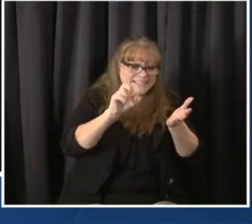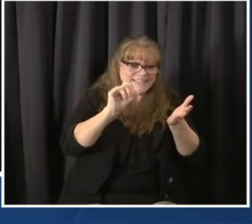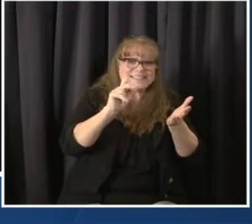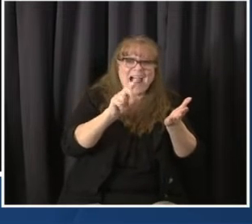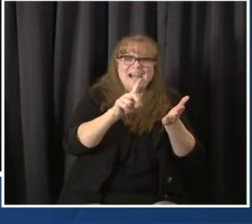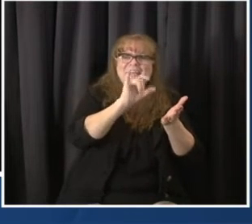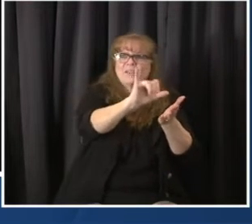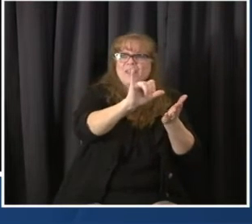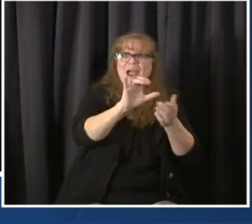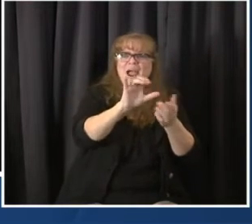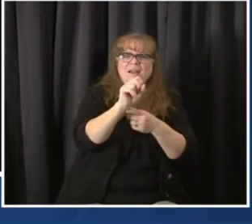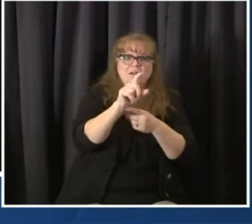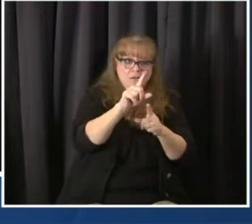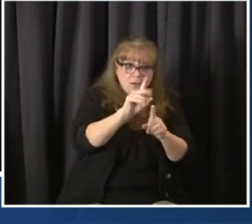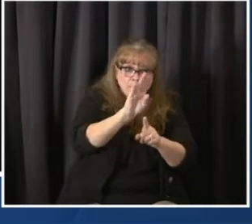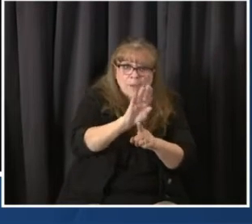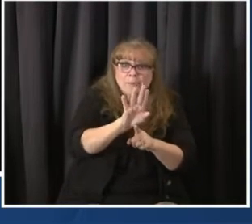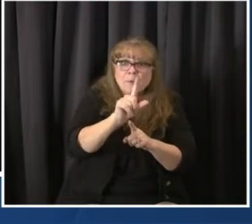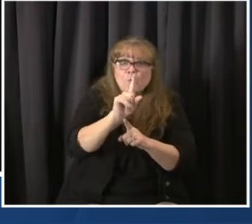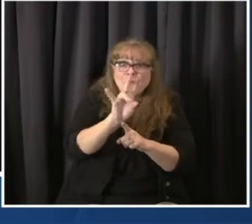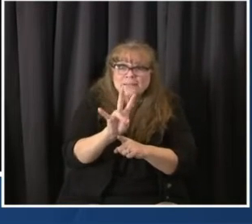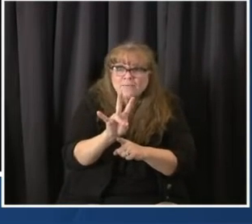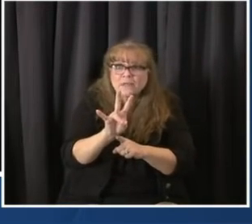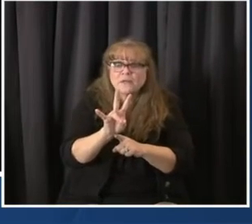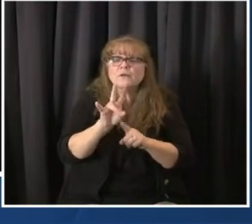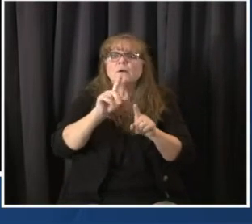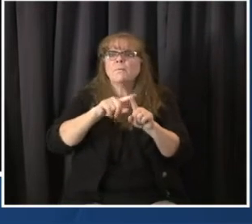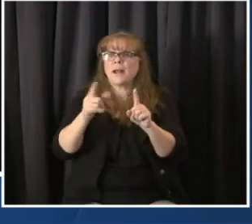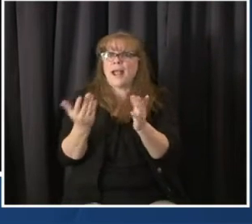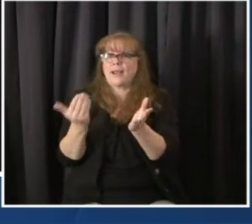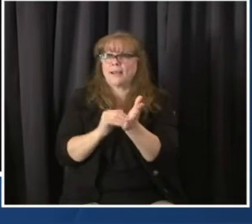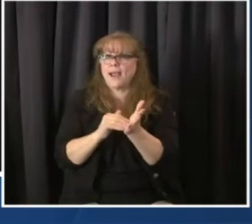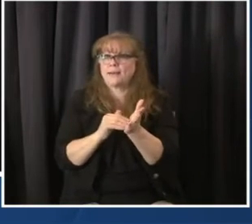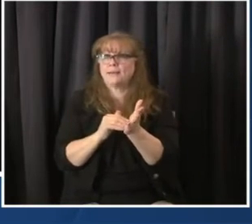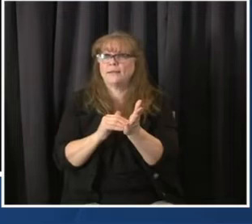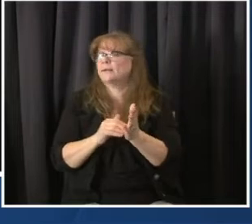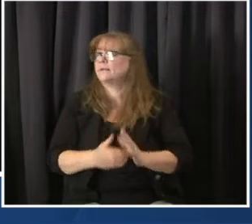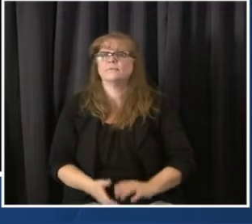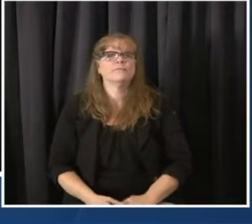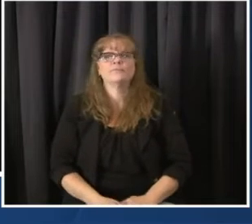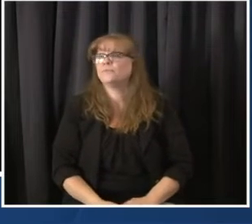governor said, we believe that we're not seeing widespread transmission of the variant right now in Colorado.